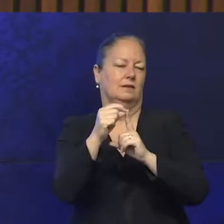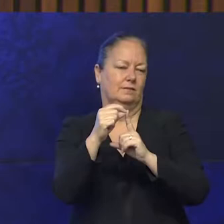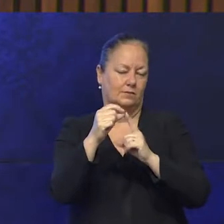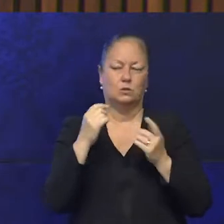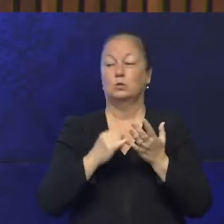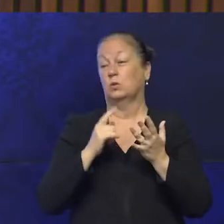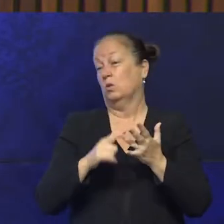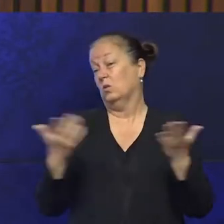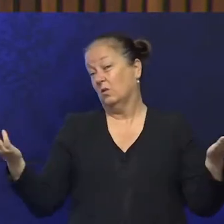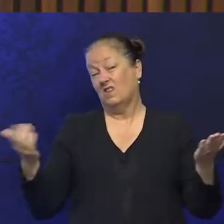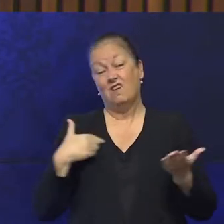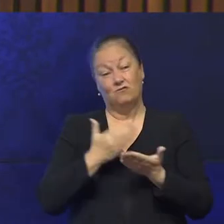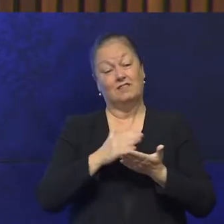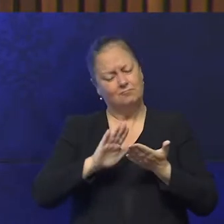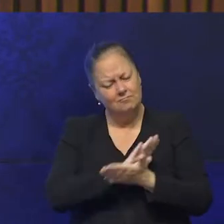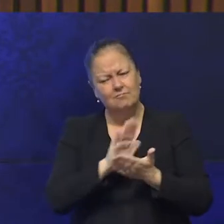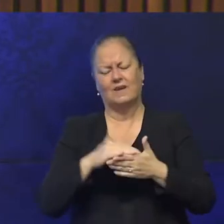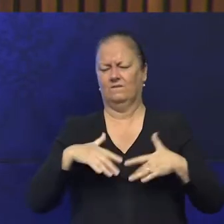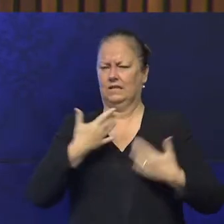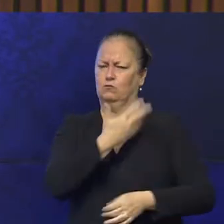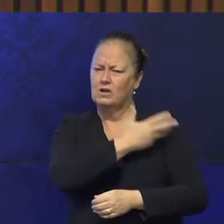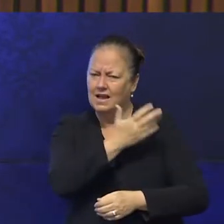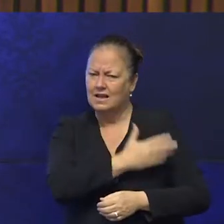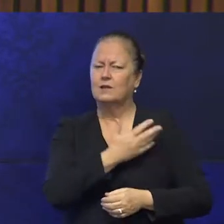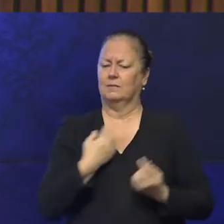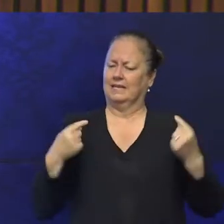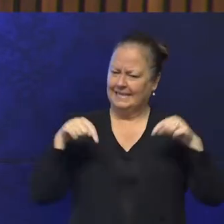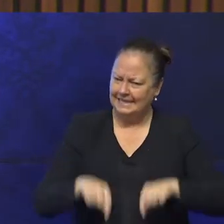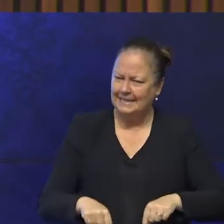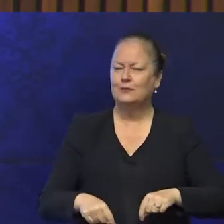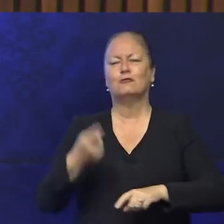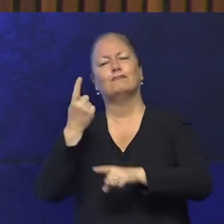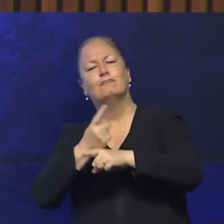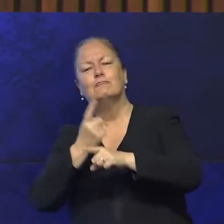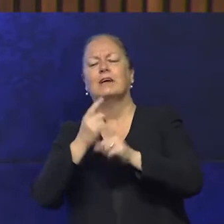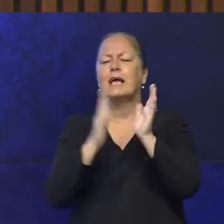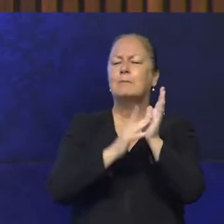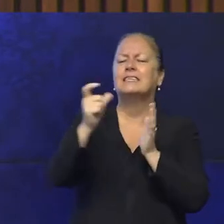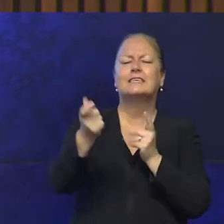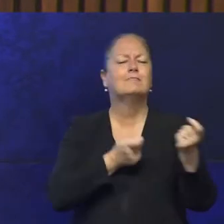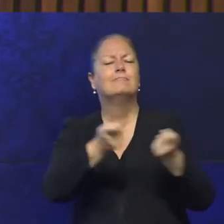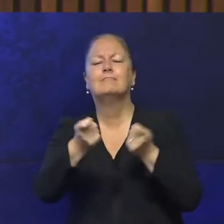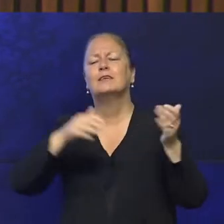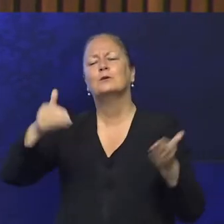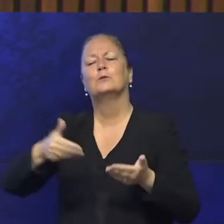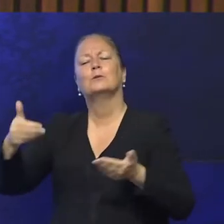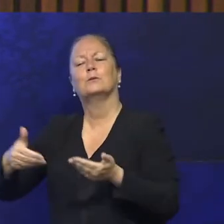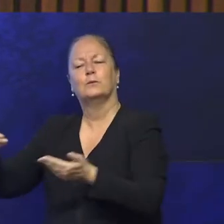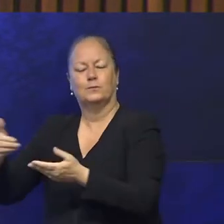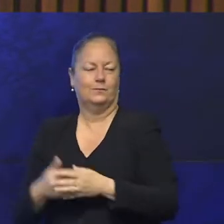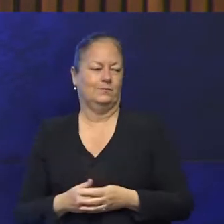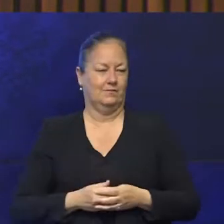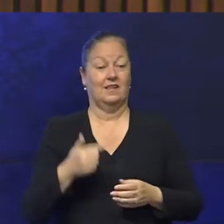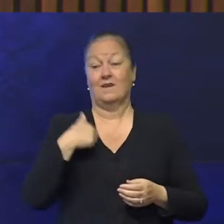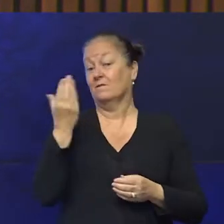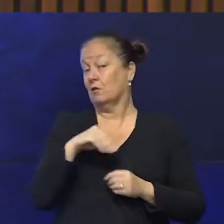And so it gives me great pleasure and pride to be your MC throughout today. And I'm